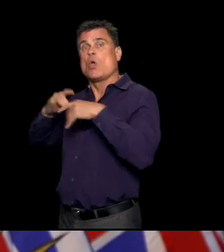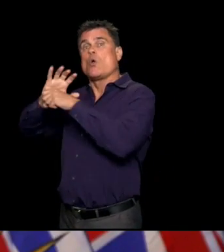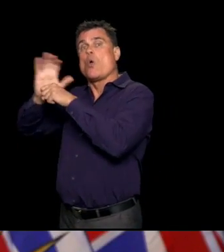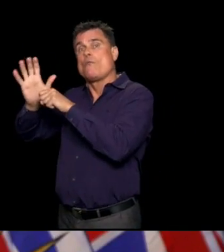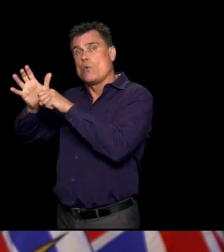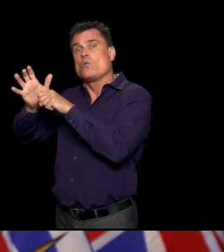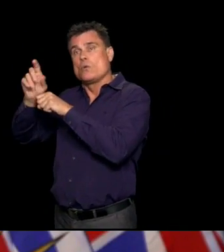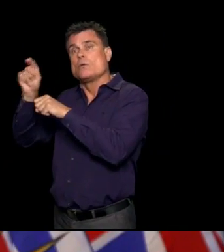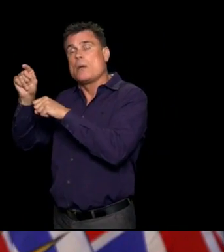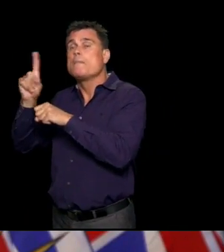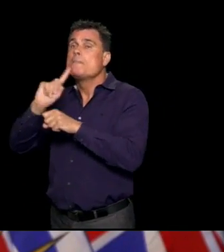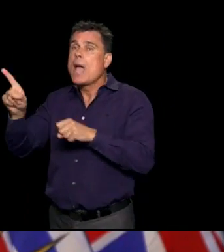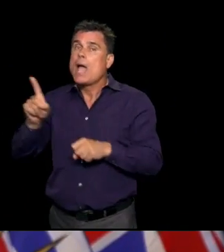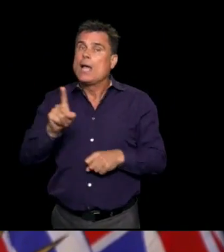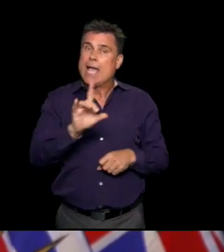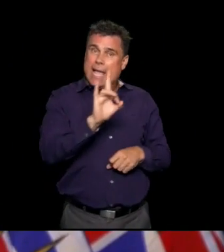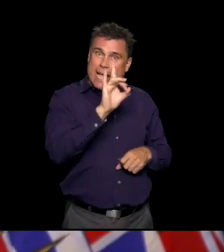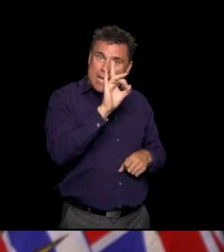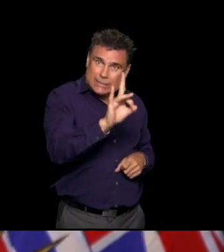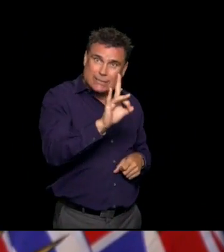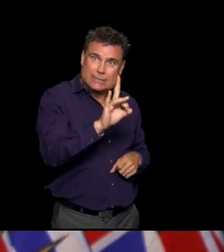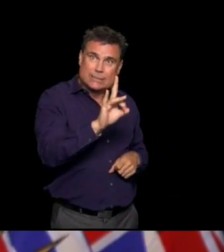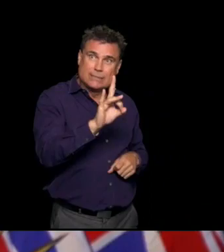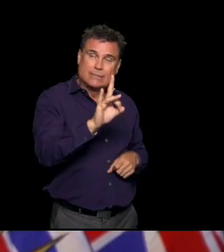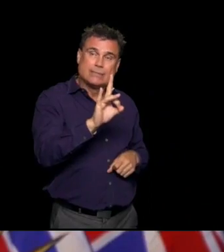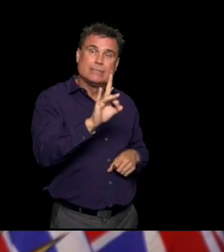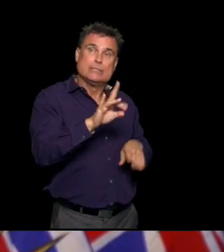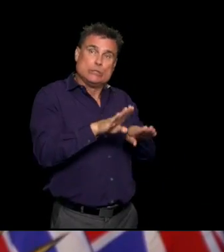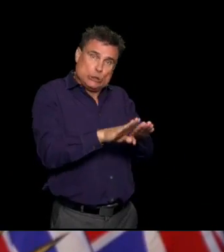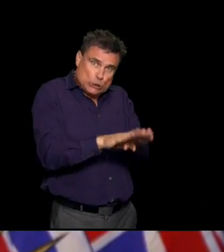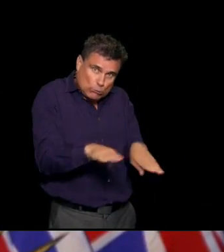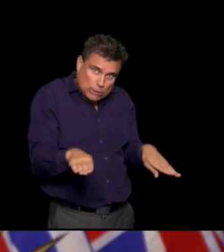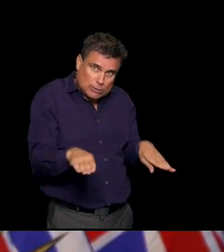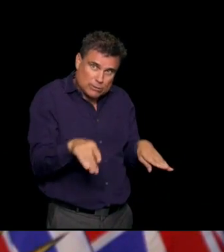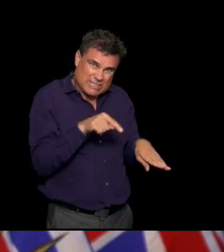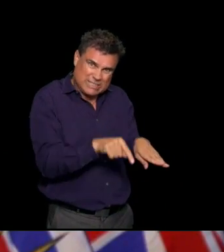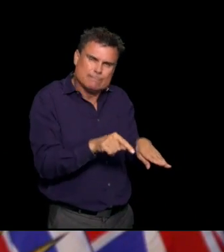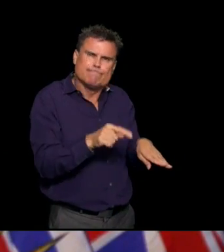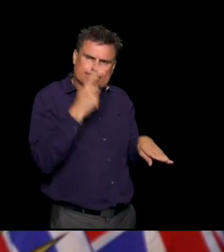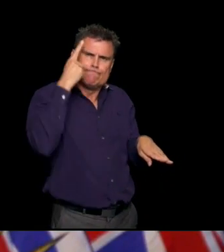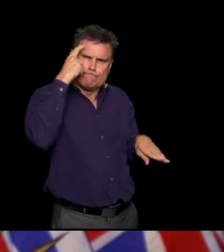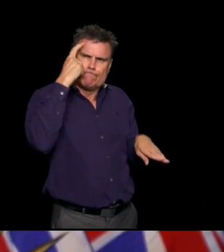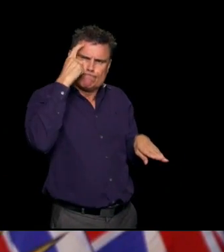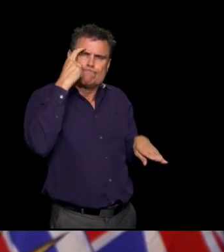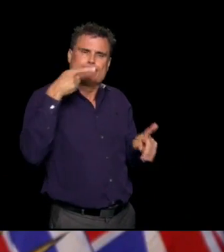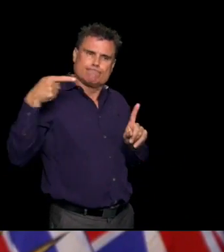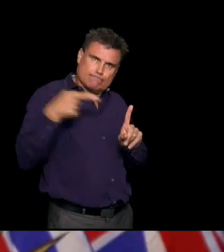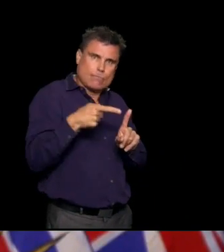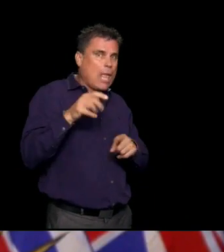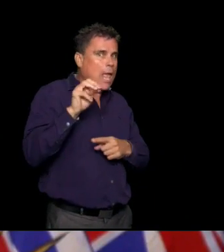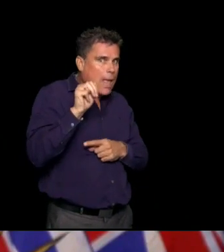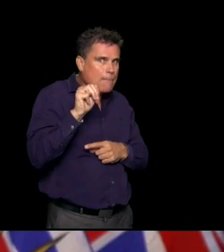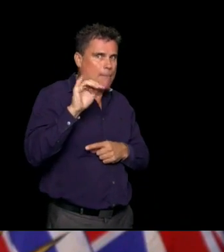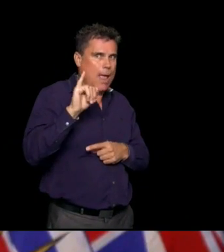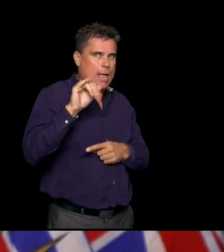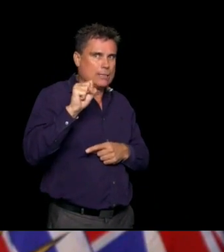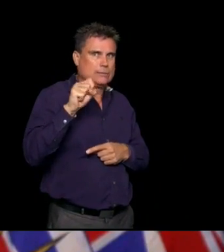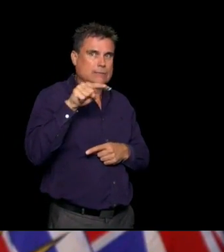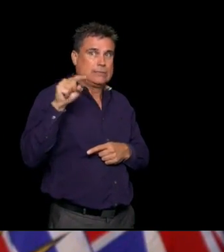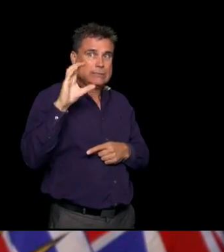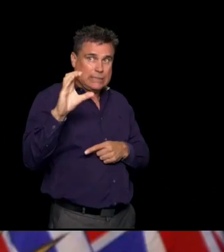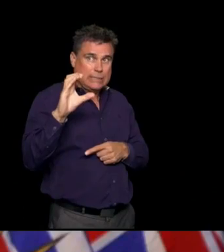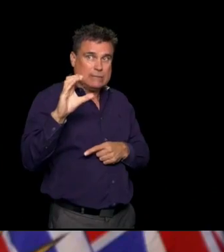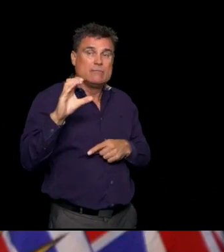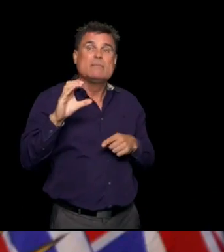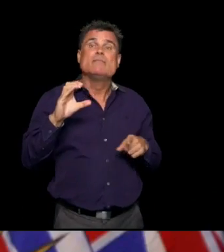to hospital at children's hospital. All of them have recovered. A couple of them did require ICU care. that's what's important about this.